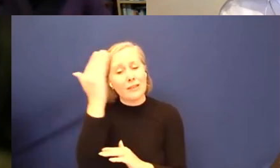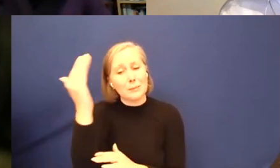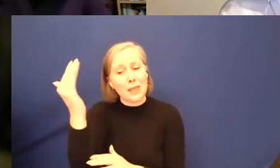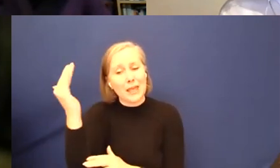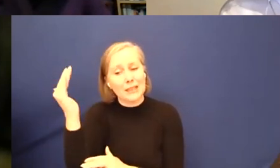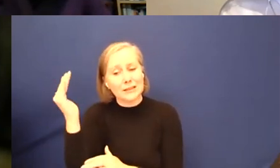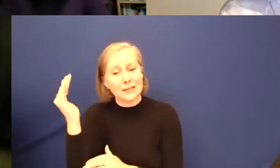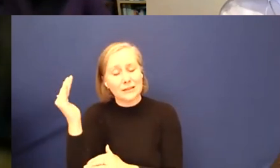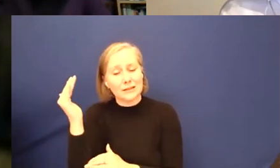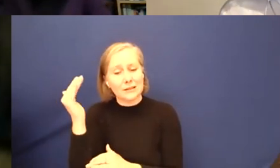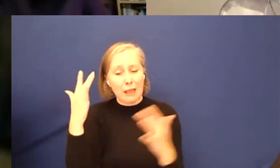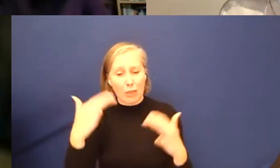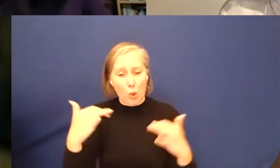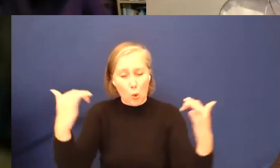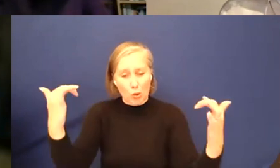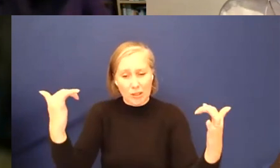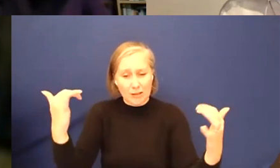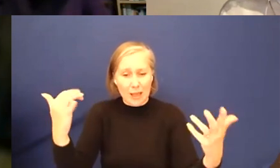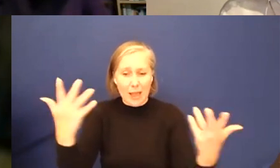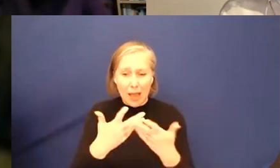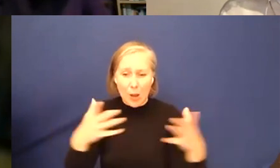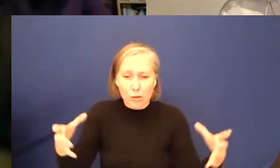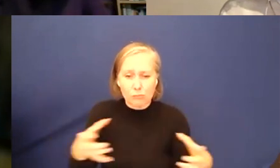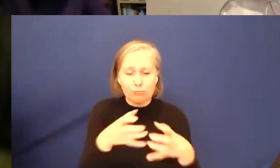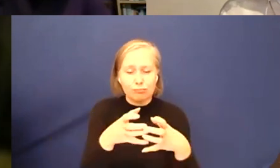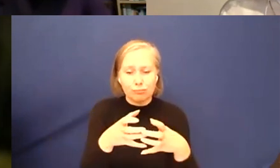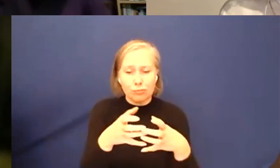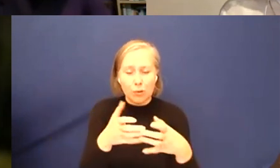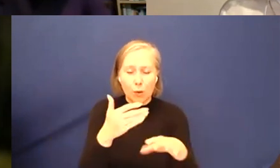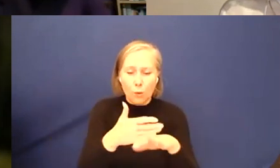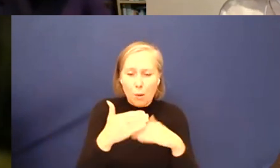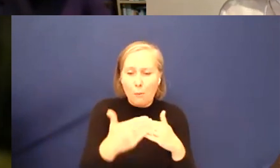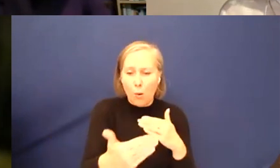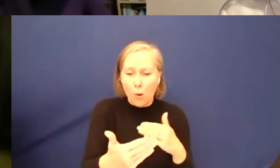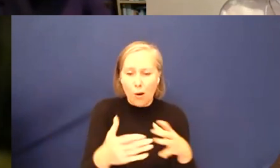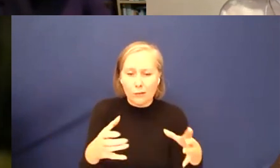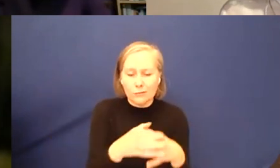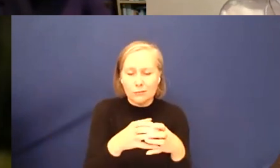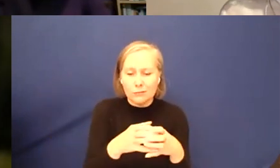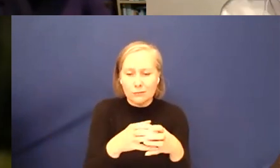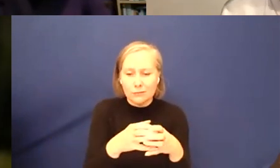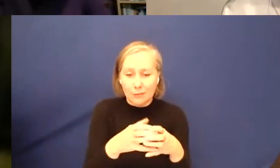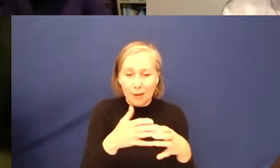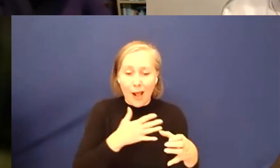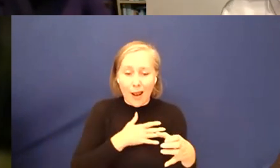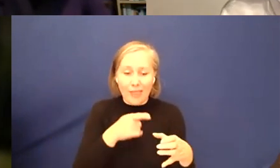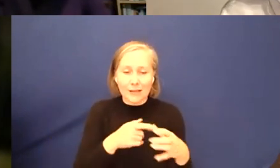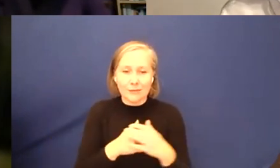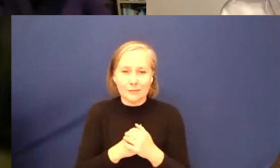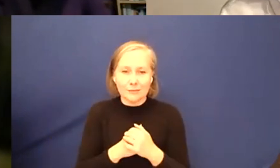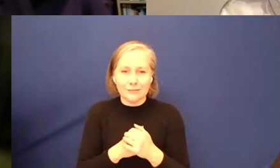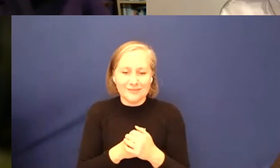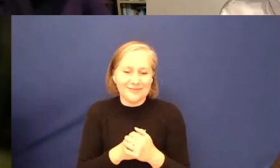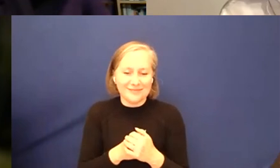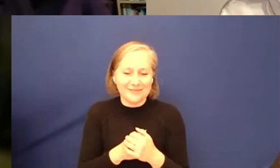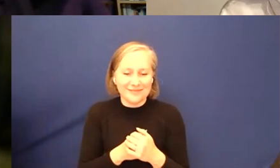and in the audience. How can we harness that and collaborate more? I like that question. Who would